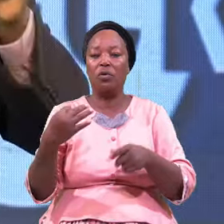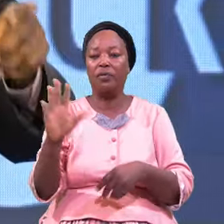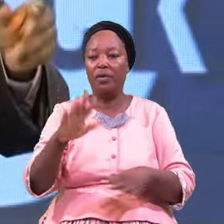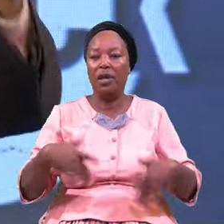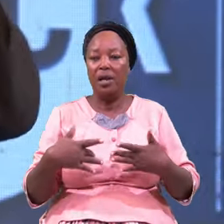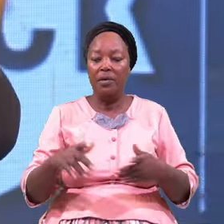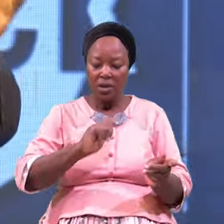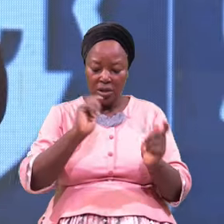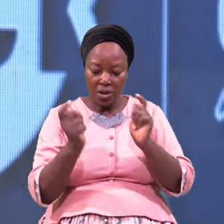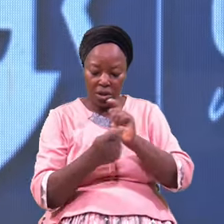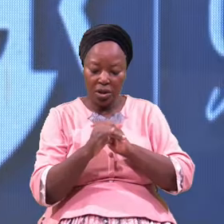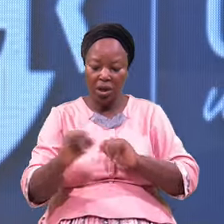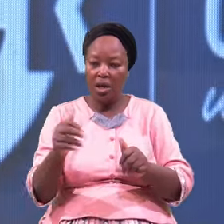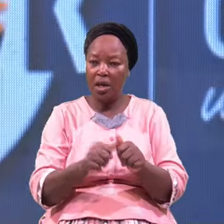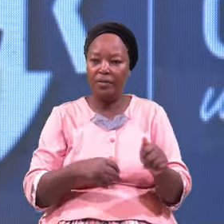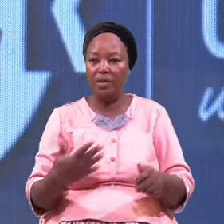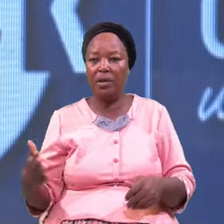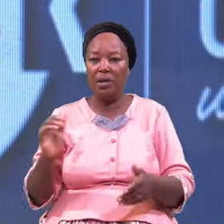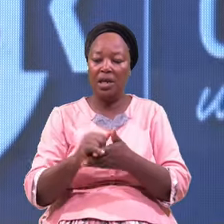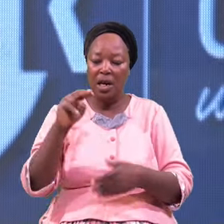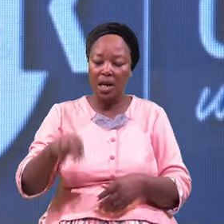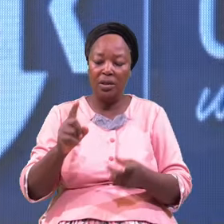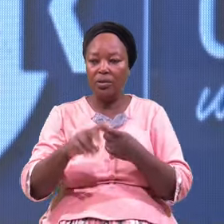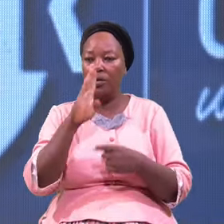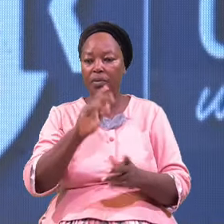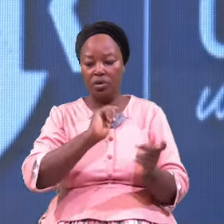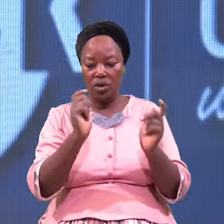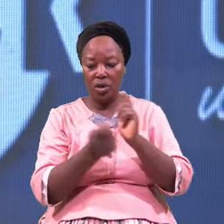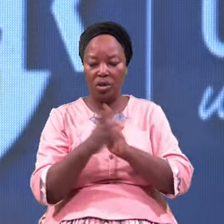Changing everything that needs to be changed